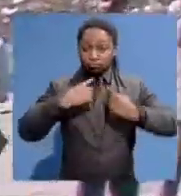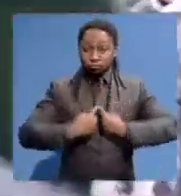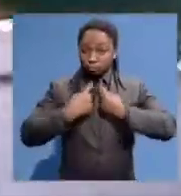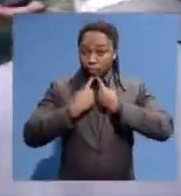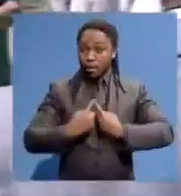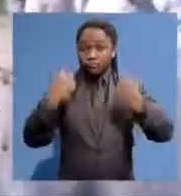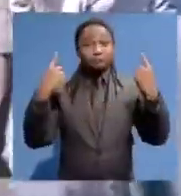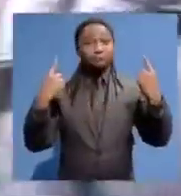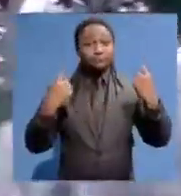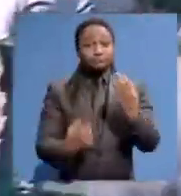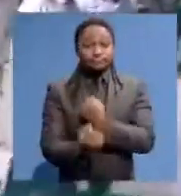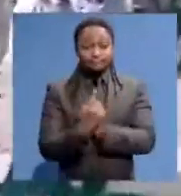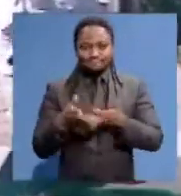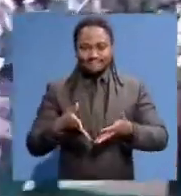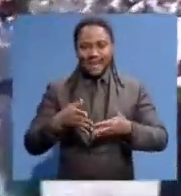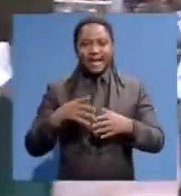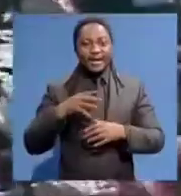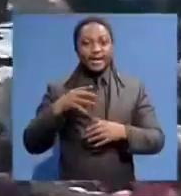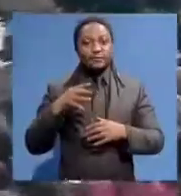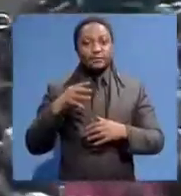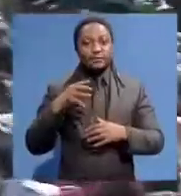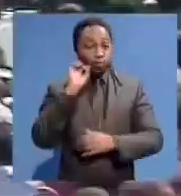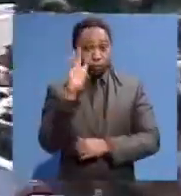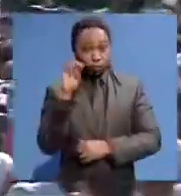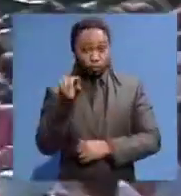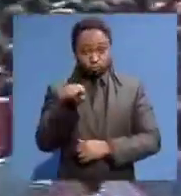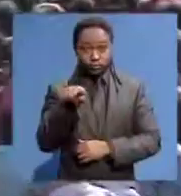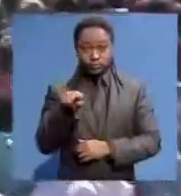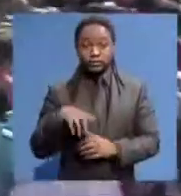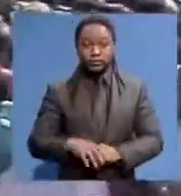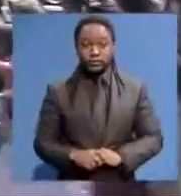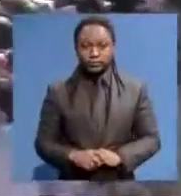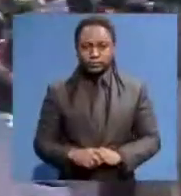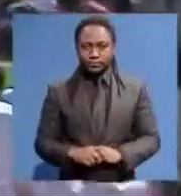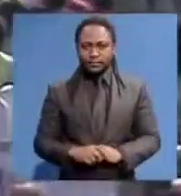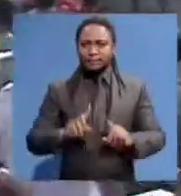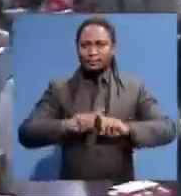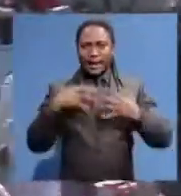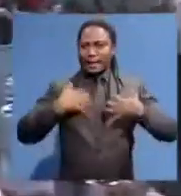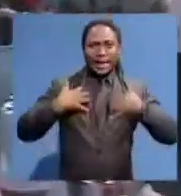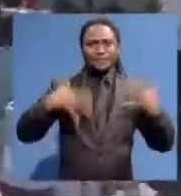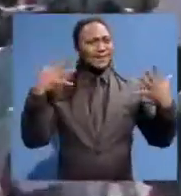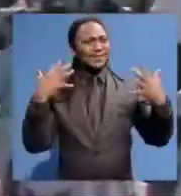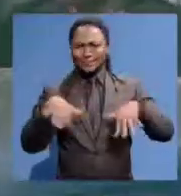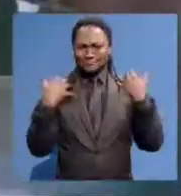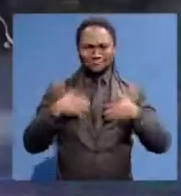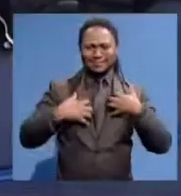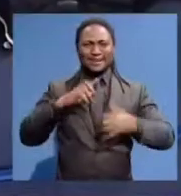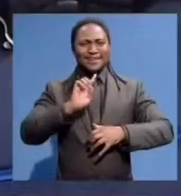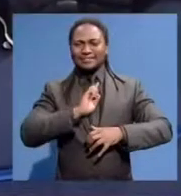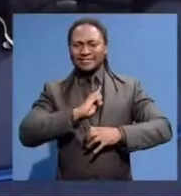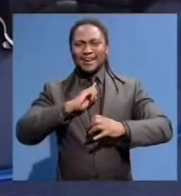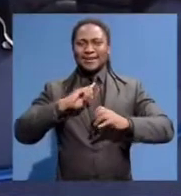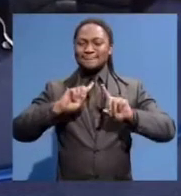the announcement was made, I was still in Suwetu. There was, you know, jubilation around the township.